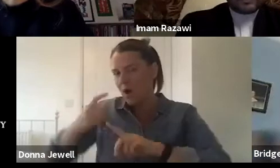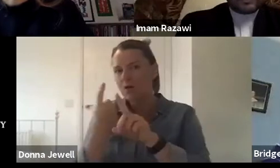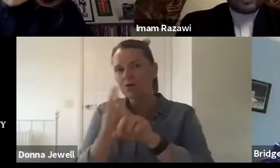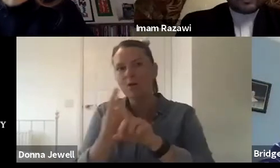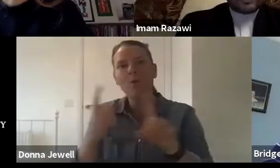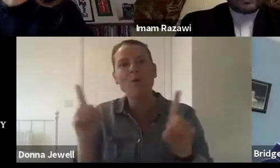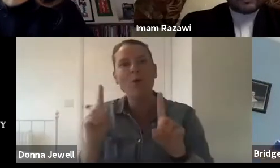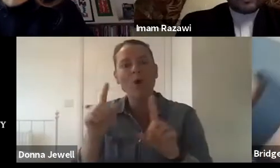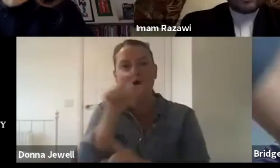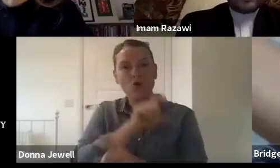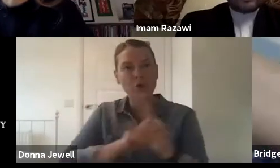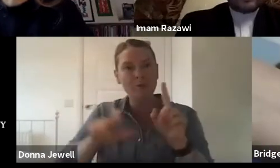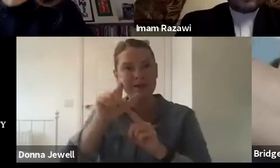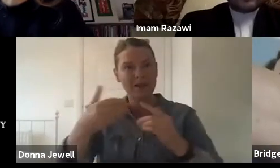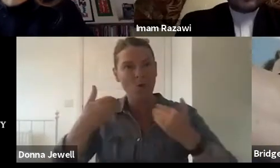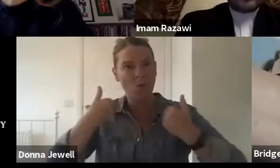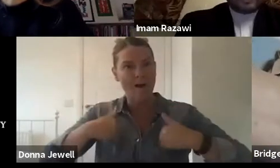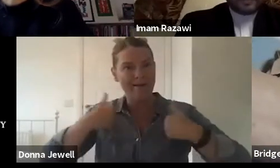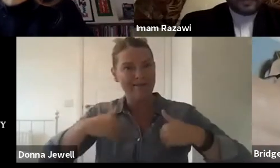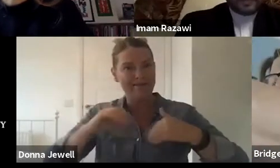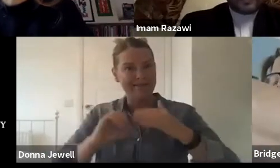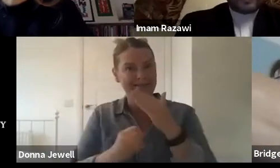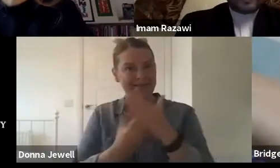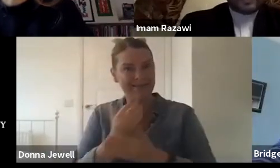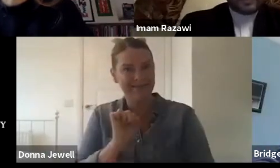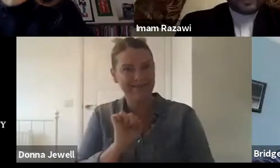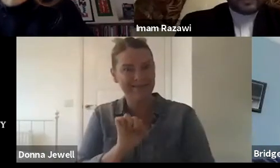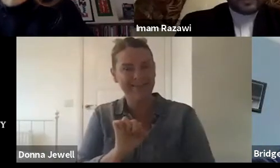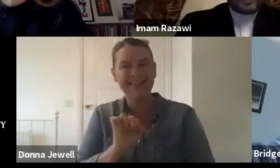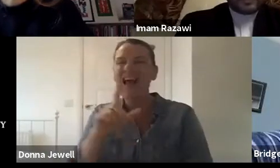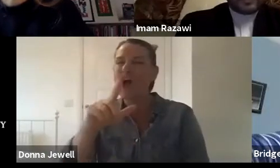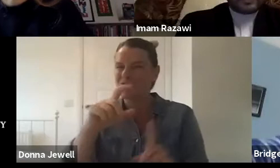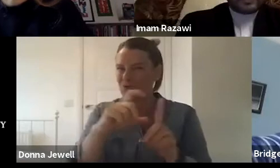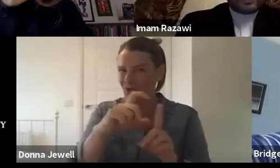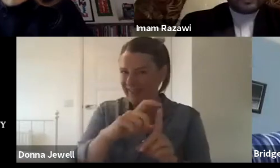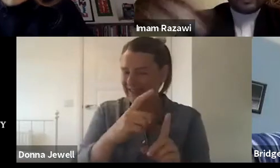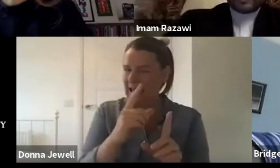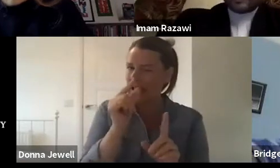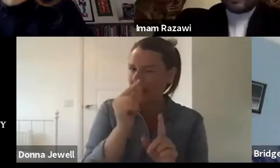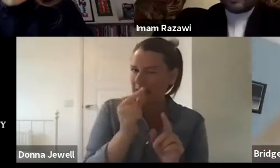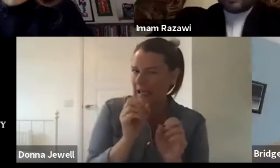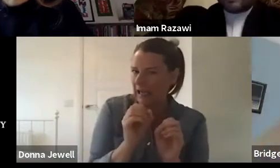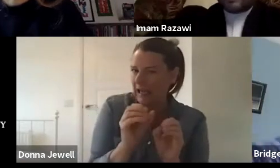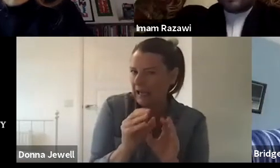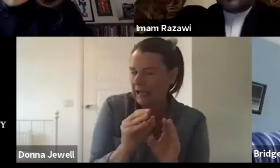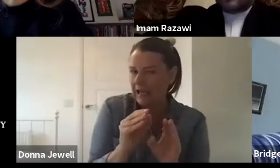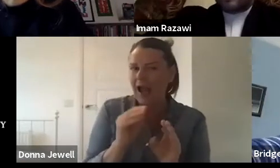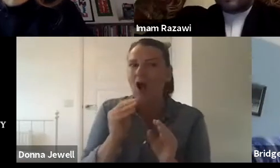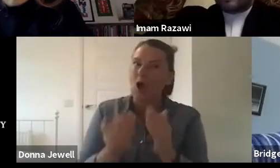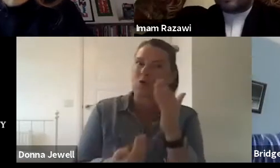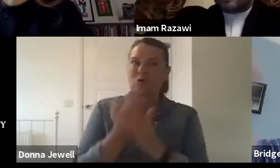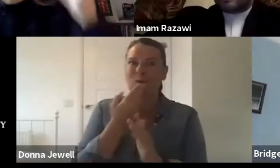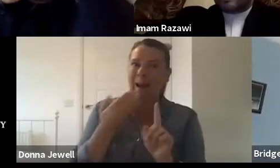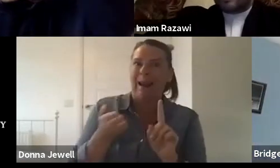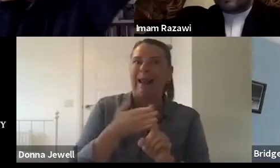building. And Dorothy touched on community wealth building. She just didn't give it that label because it's kind of today's label. But